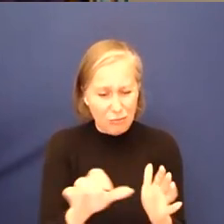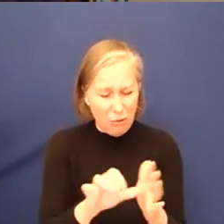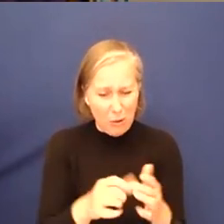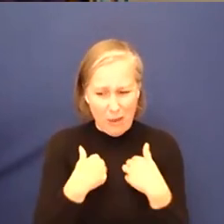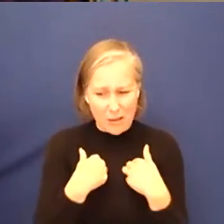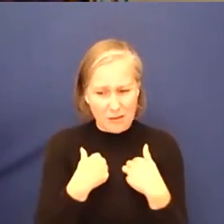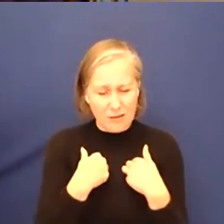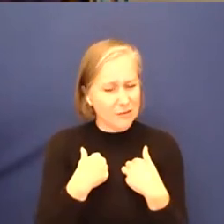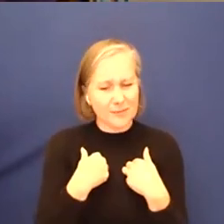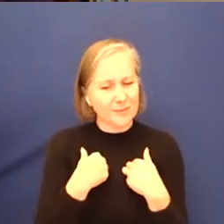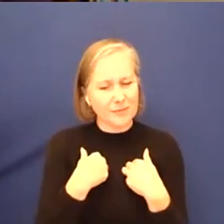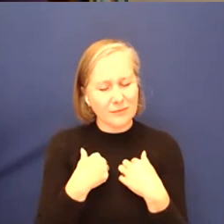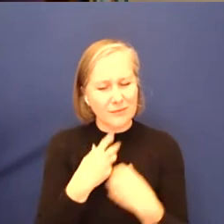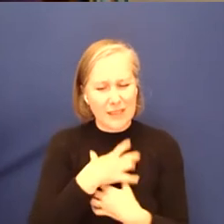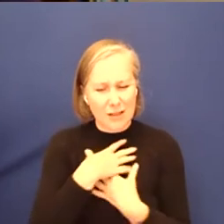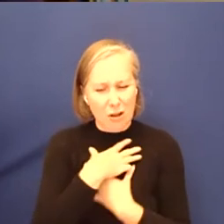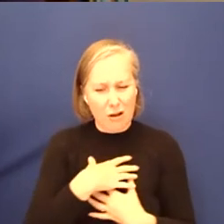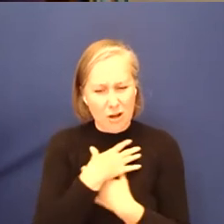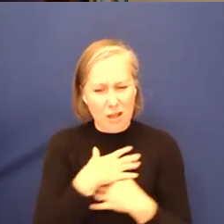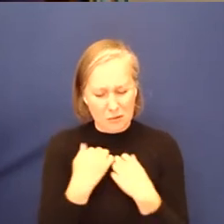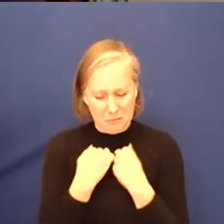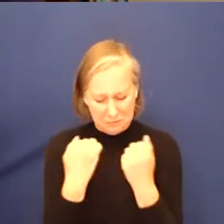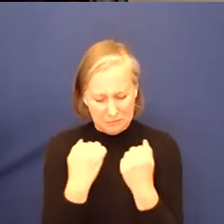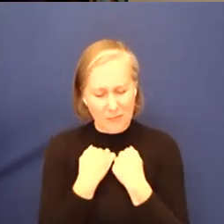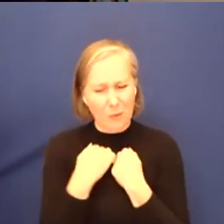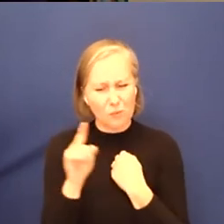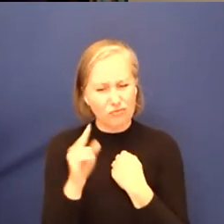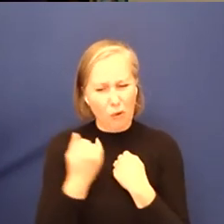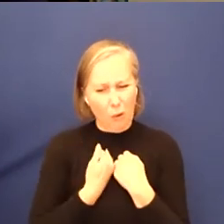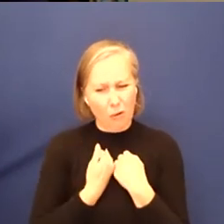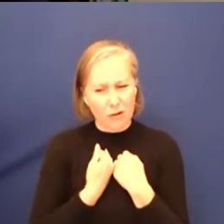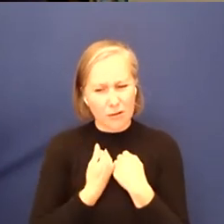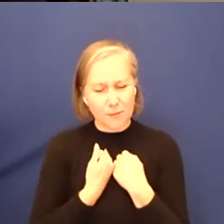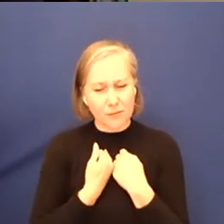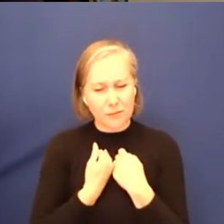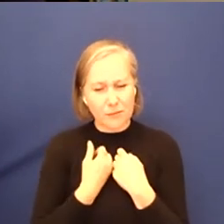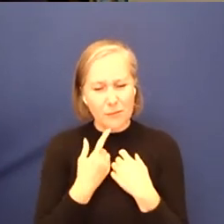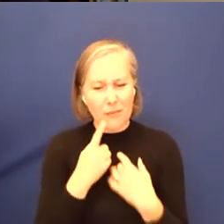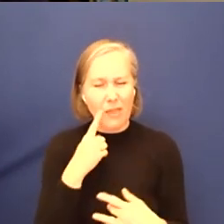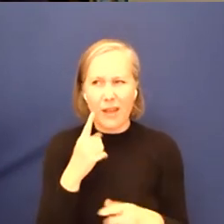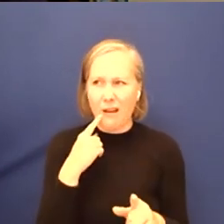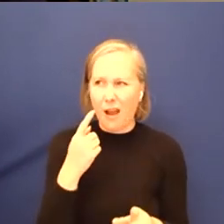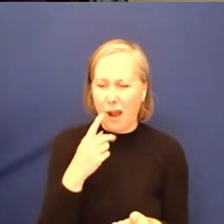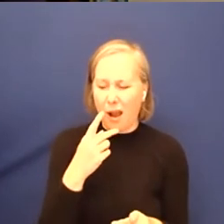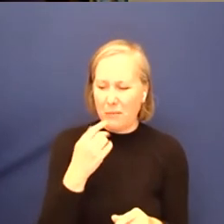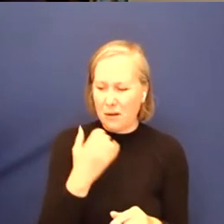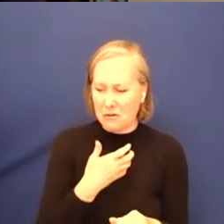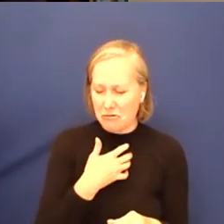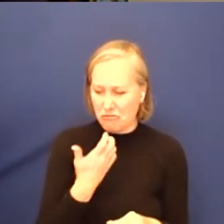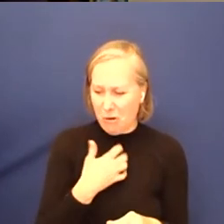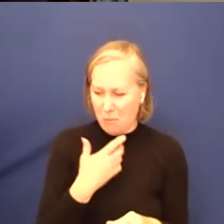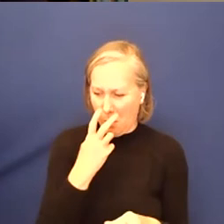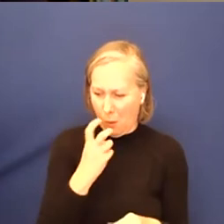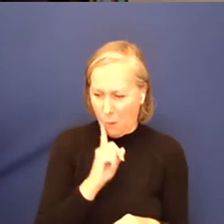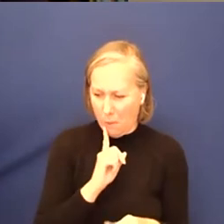And there is that internalised ableism. On the other hand, I mean, I think I'm definitely in the grumpy old woman stage of my life, but it's like, if